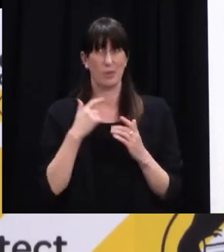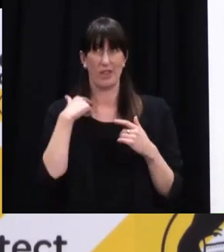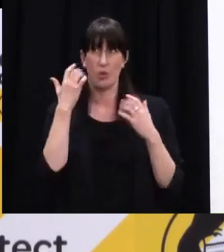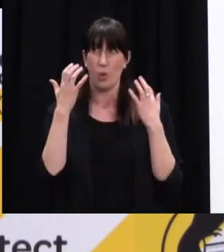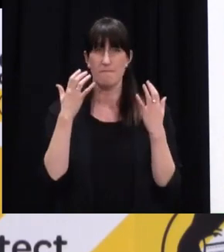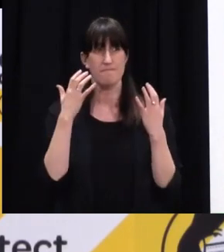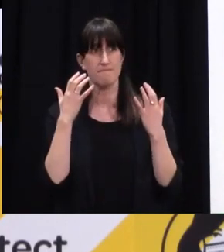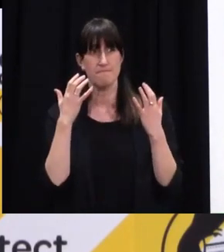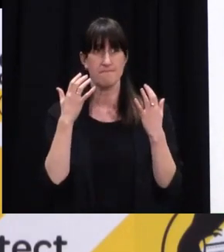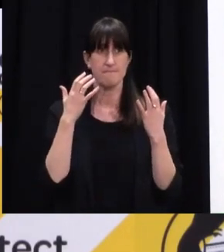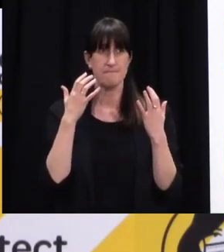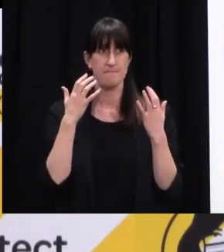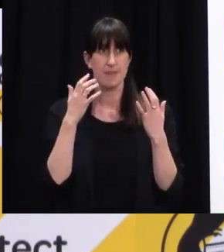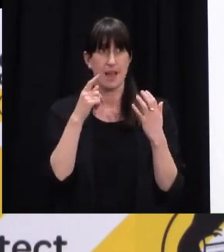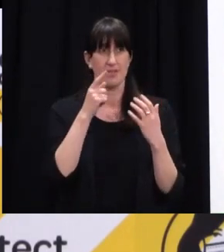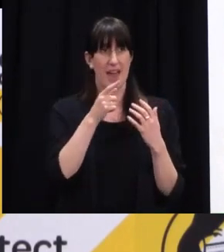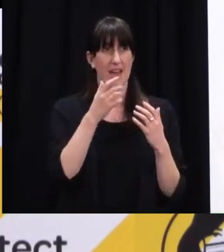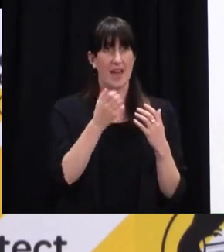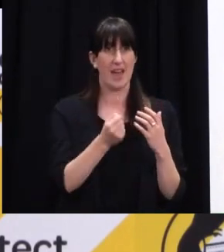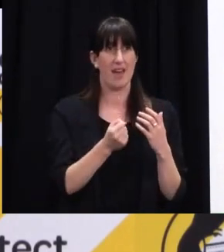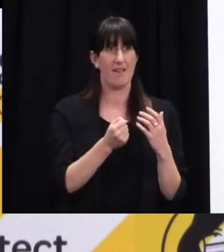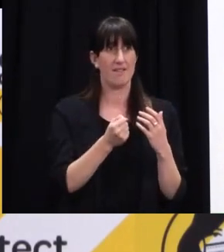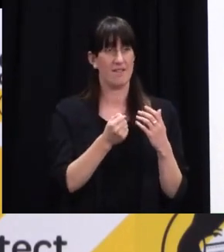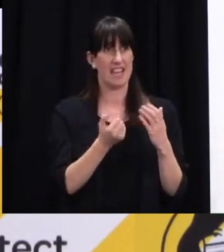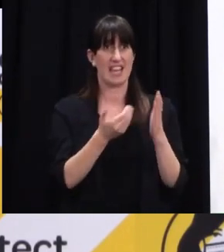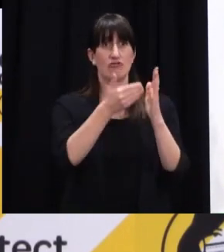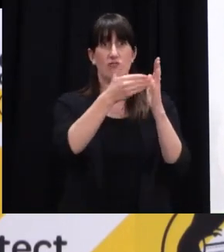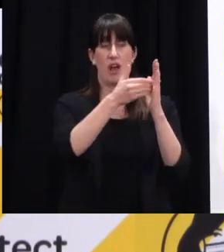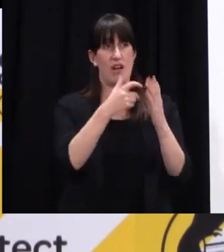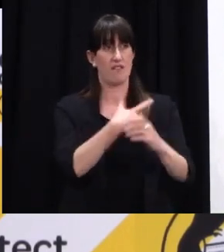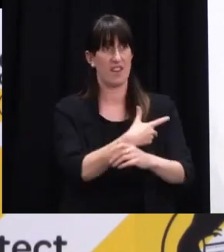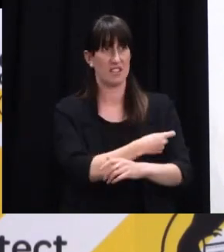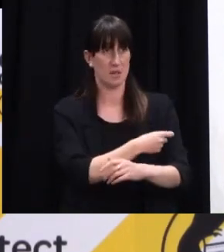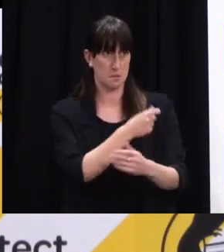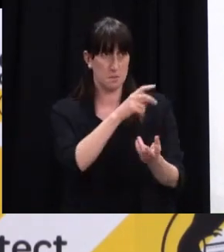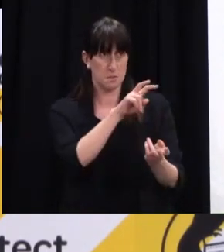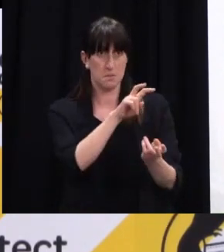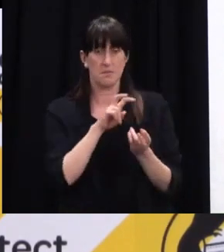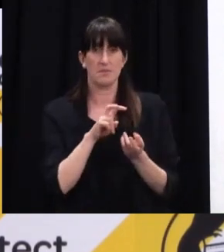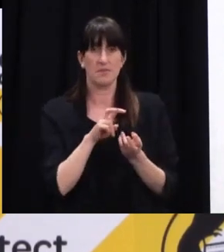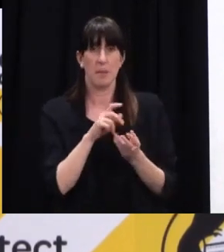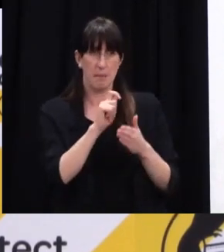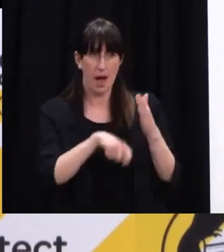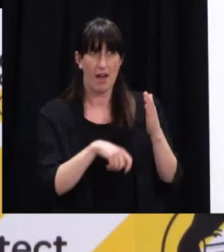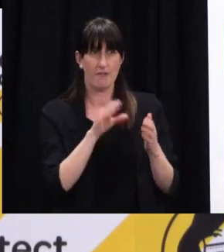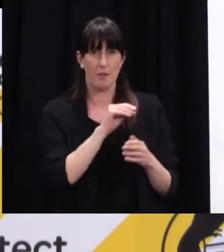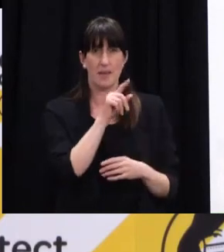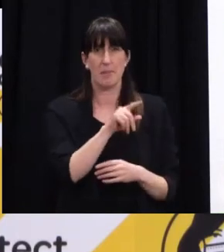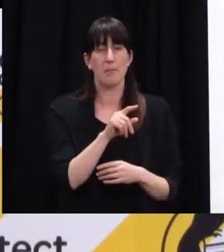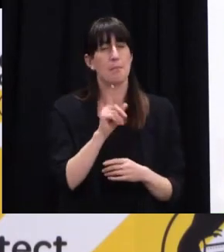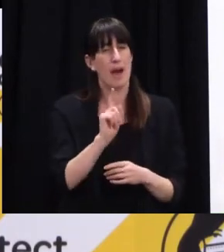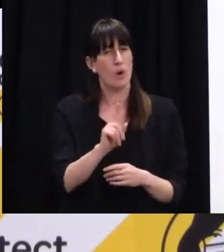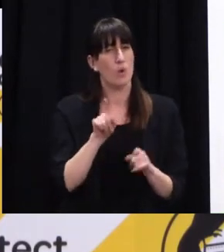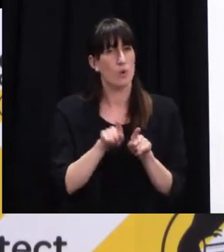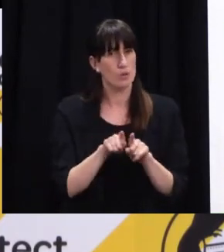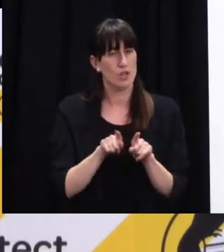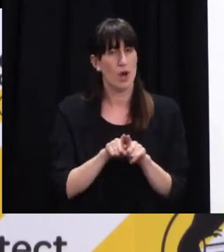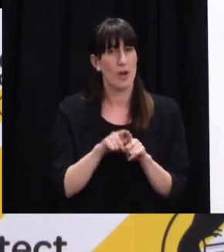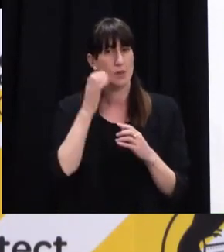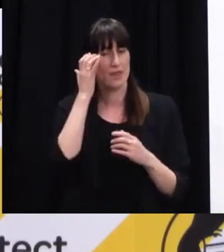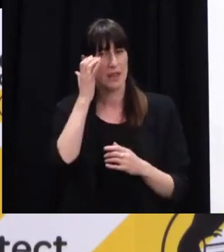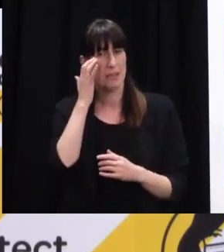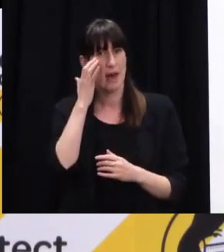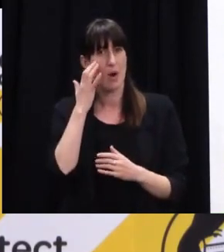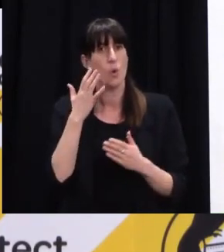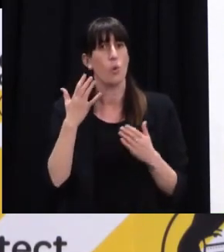maximise the utilisation of those doses, it also actually mattered where doses were manufactured. We needed to get as